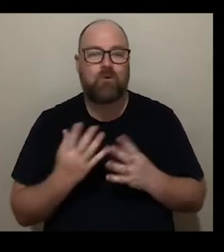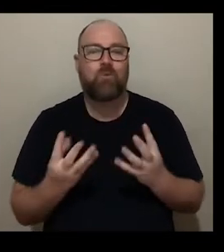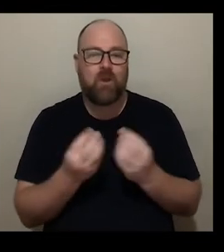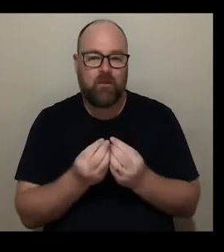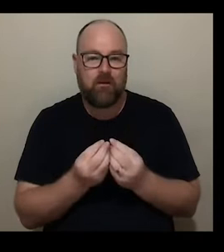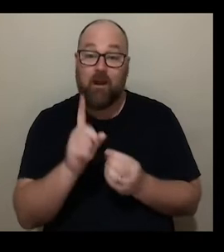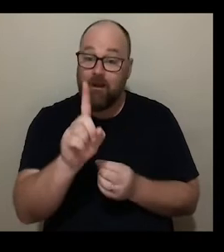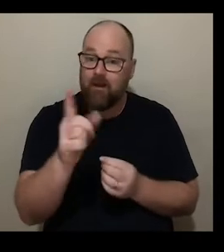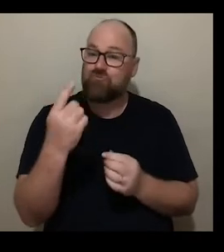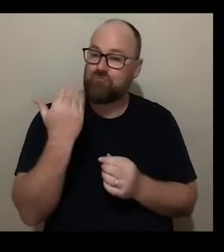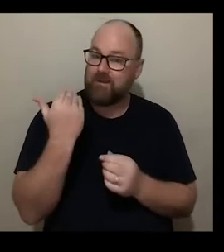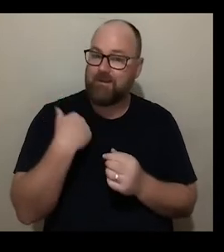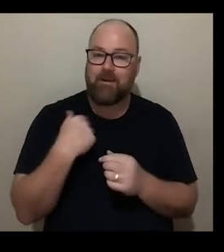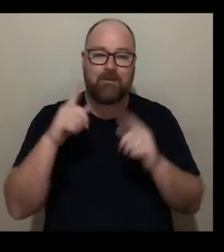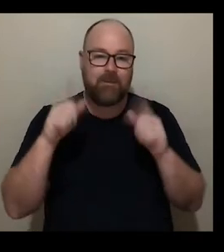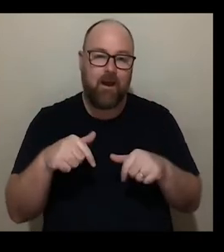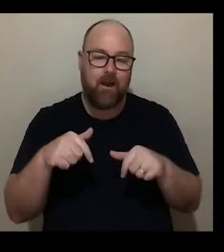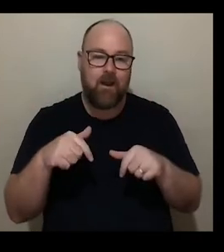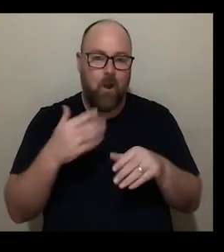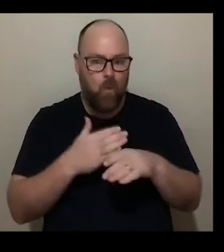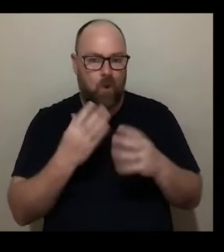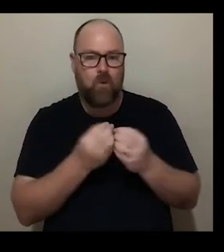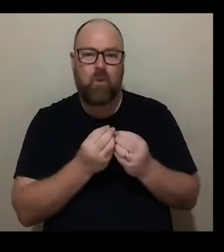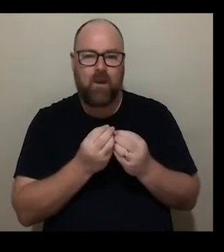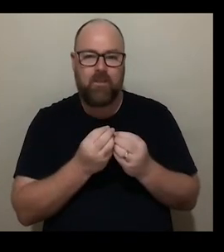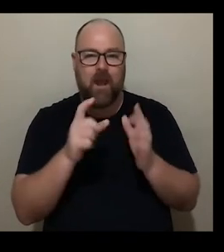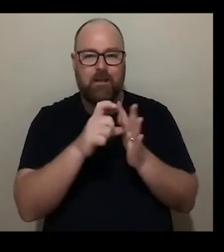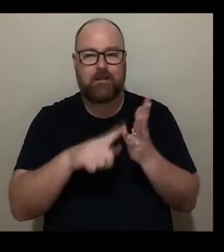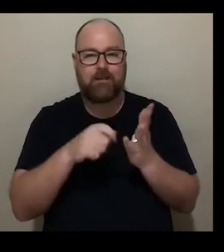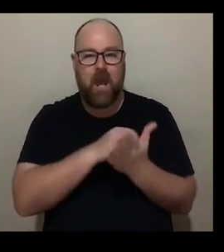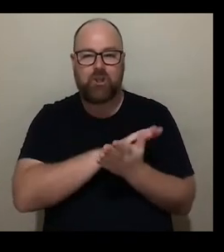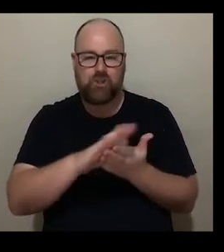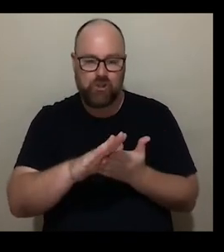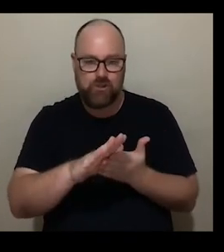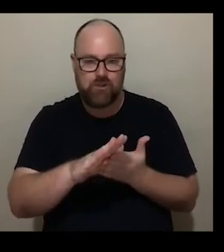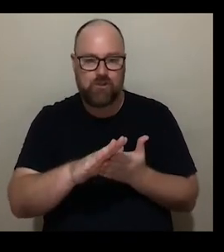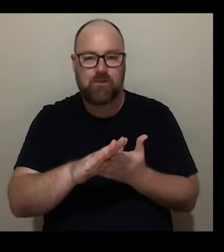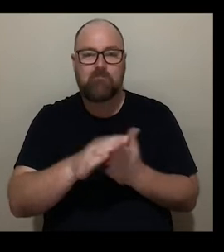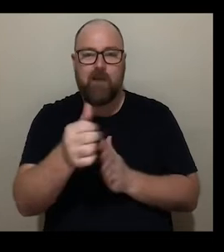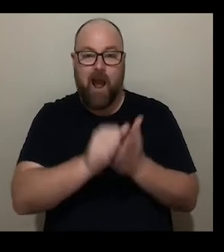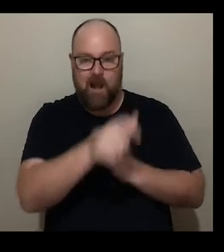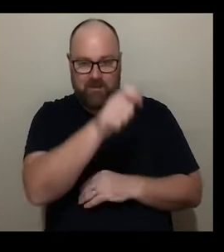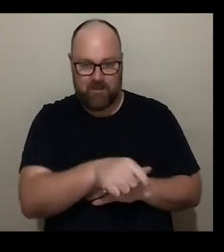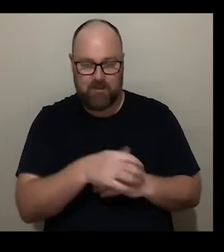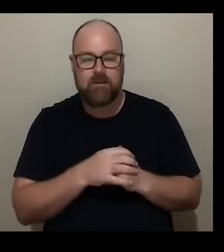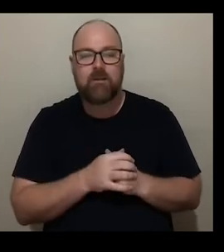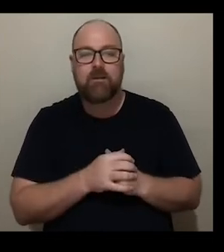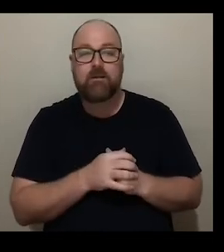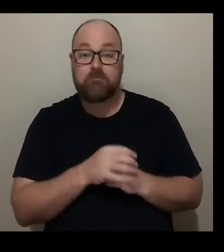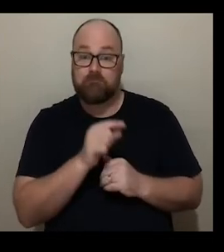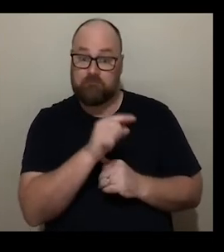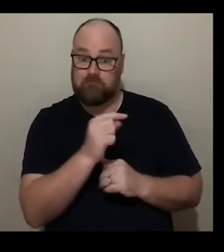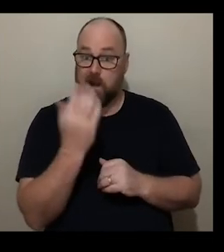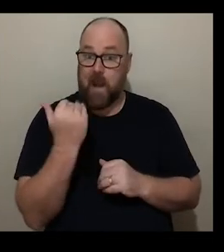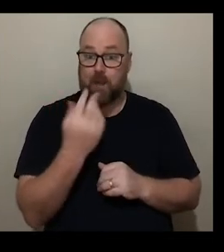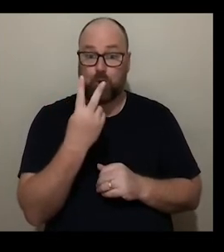recently I've started working with a Dutch artist called Helen Roten and we've literally in the